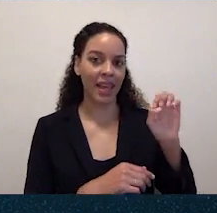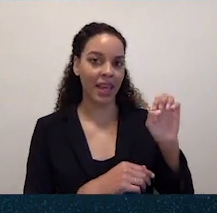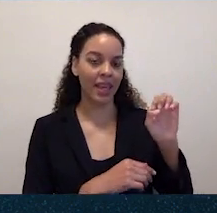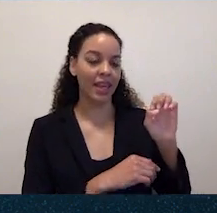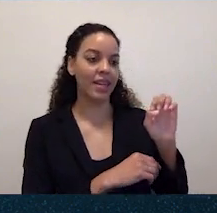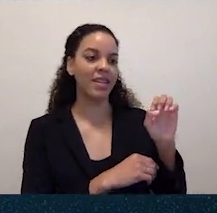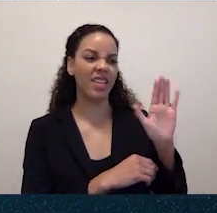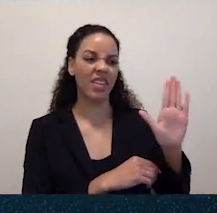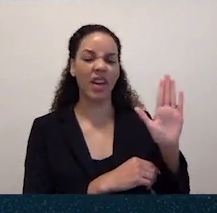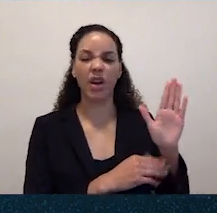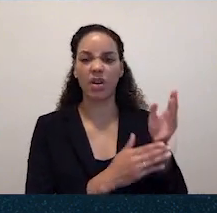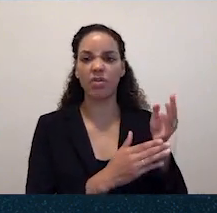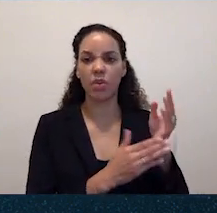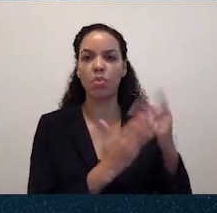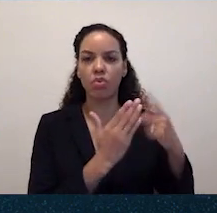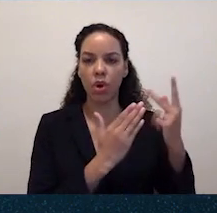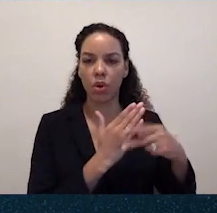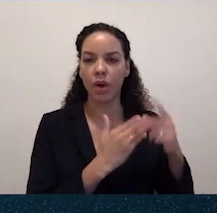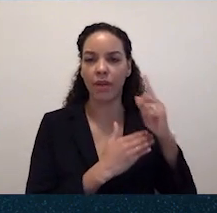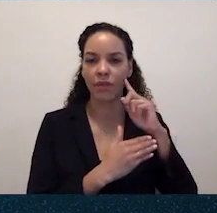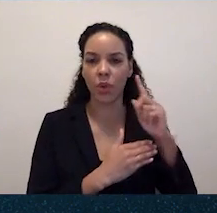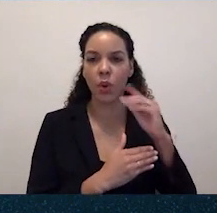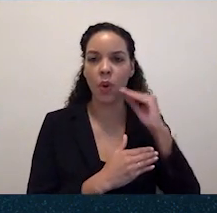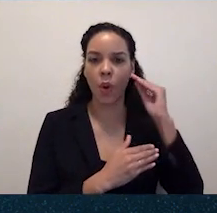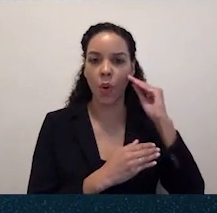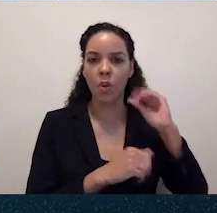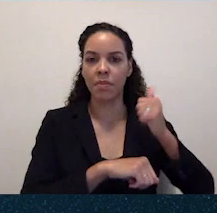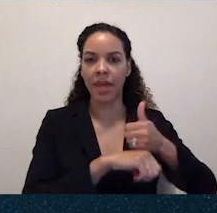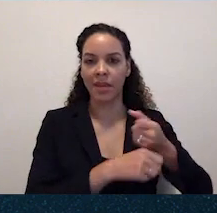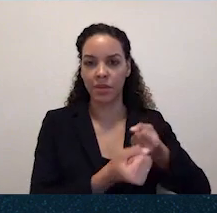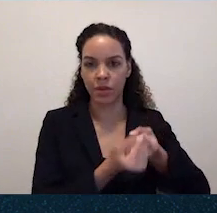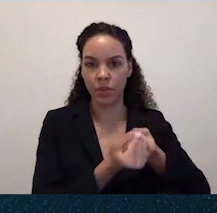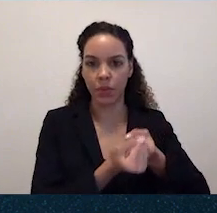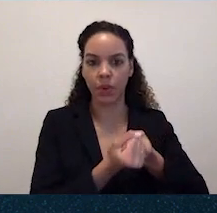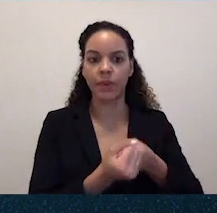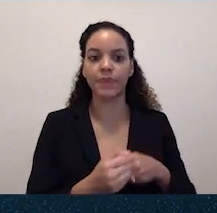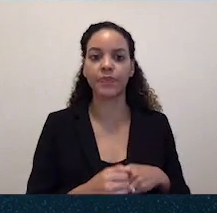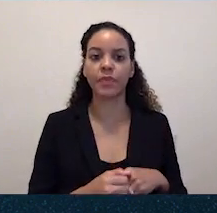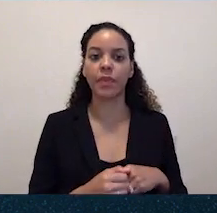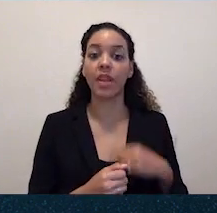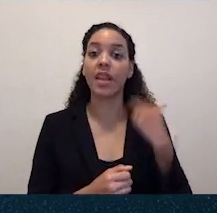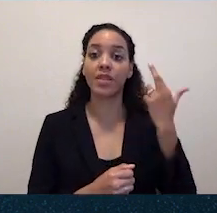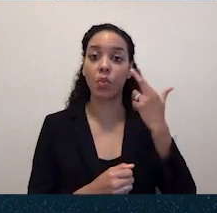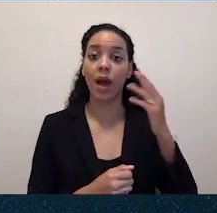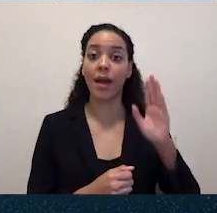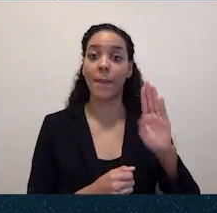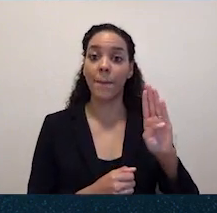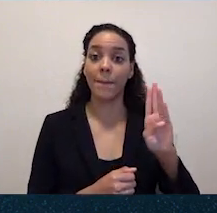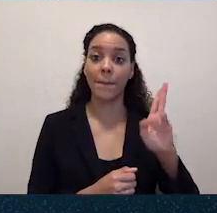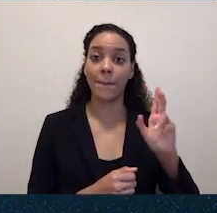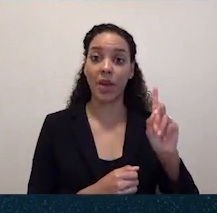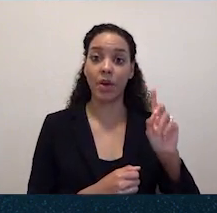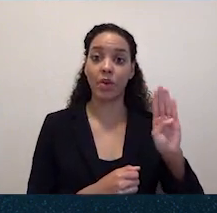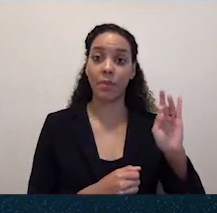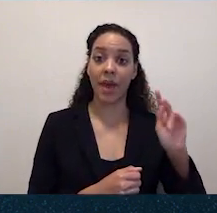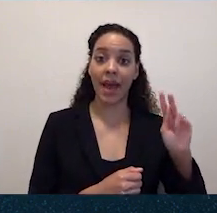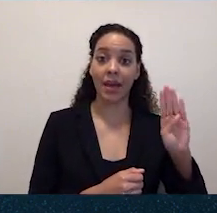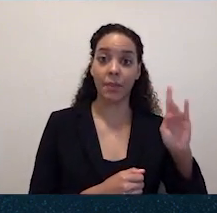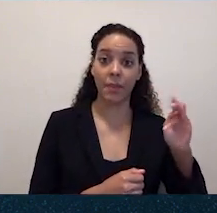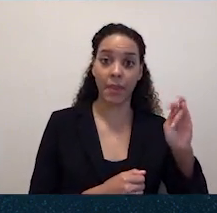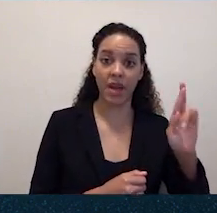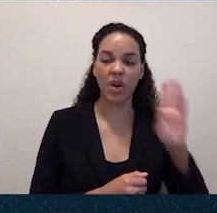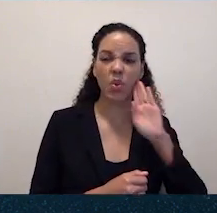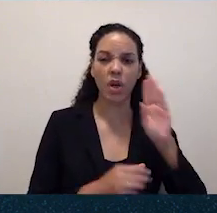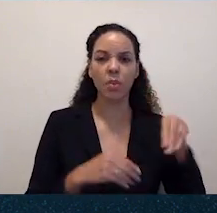it, the point is, and this is why Build Back Better is going to put more resources into that, is that we should